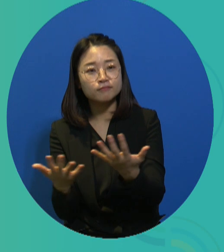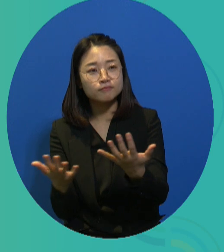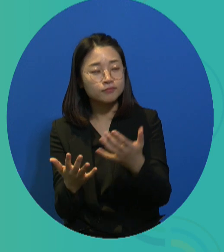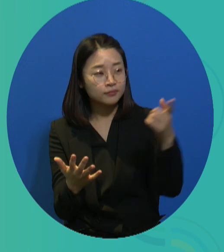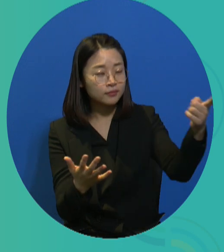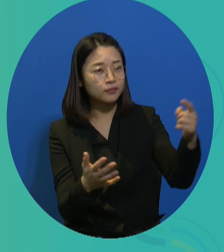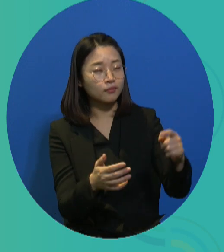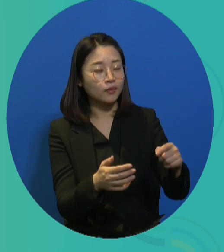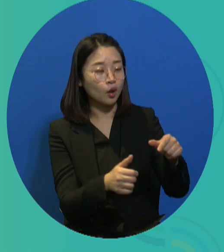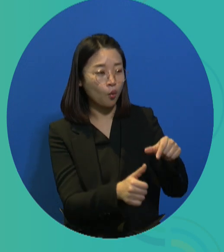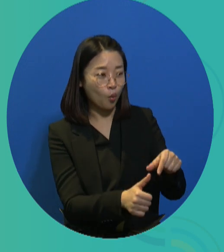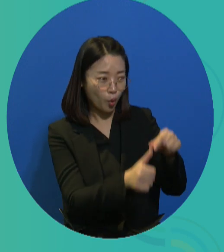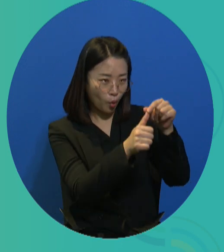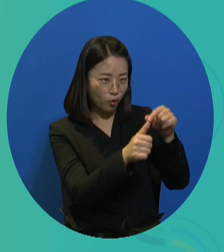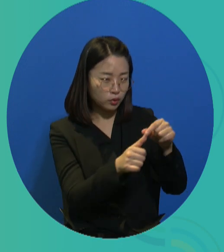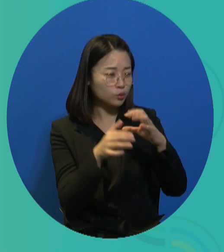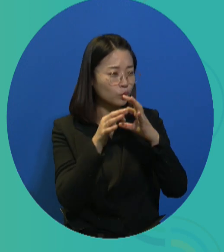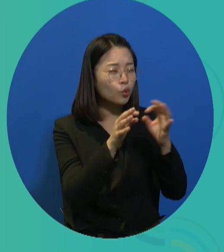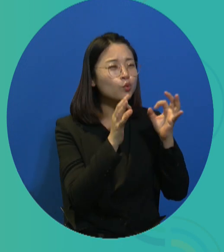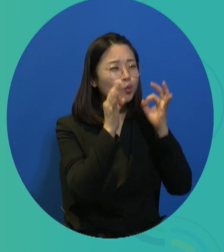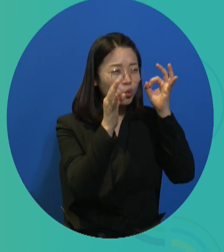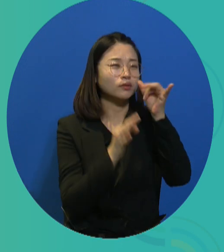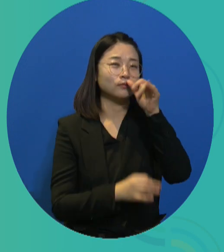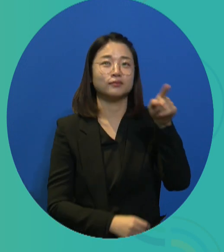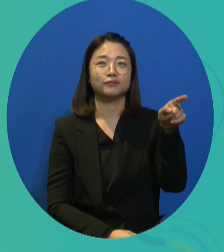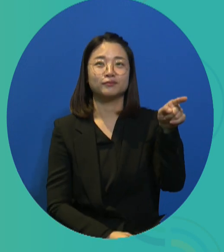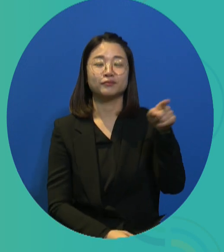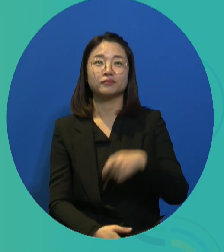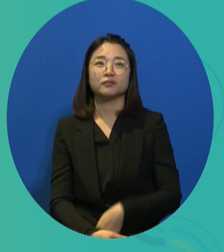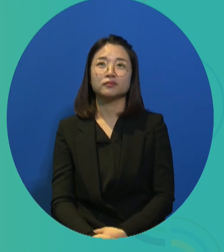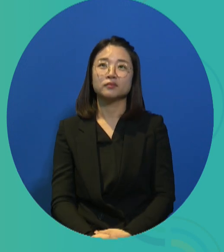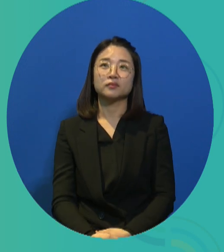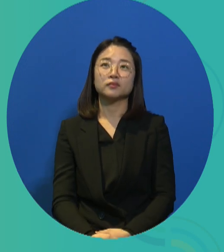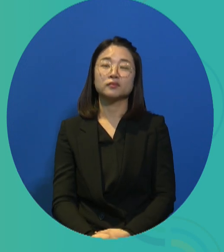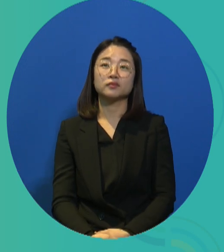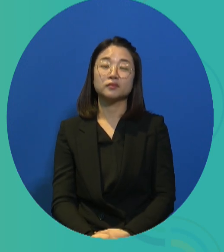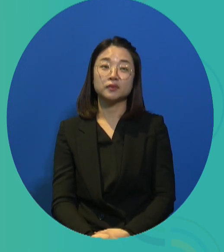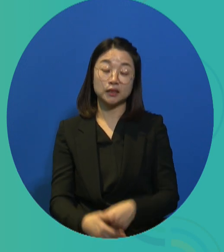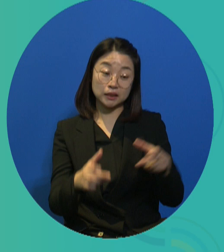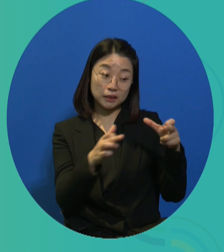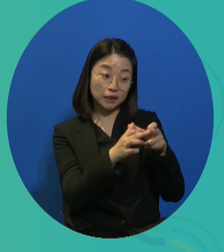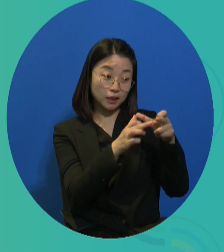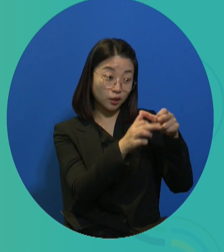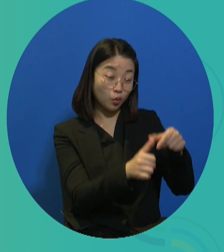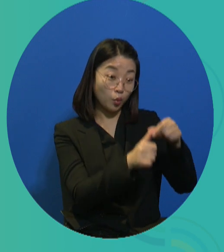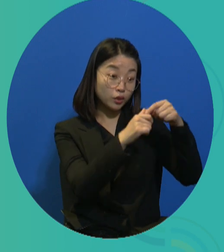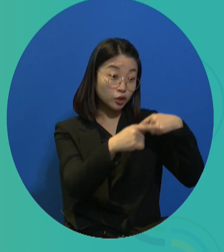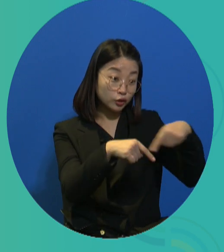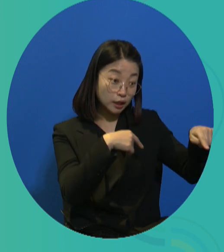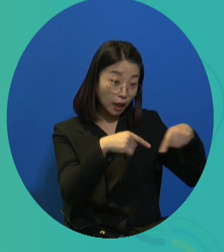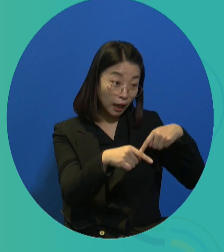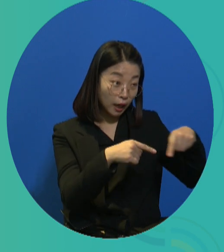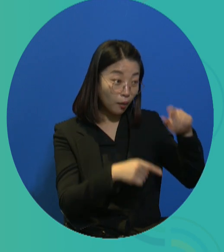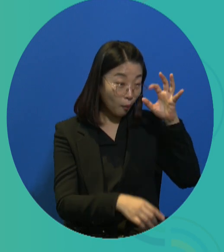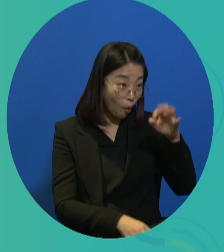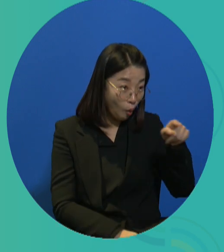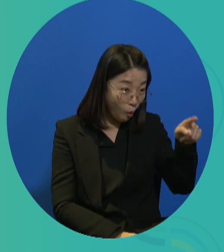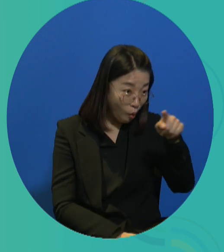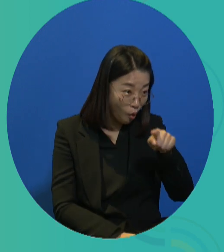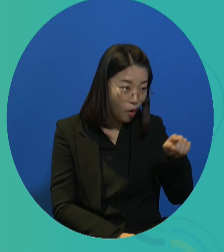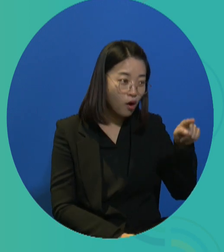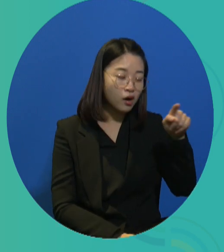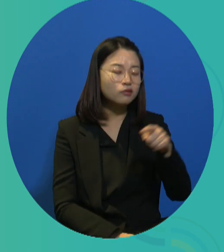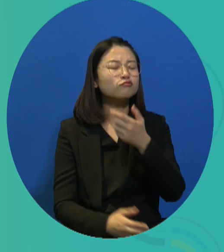eliminate any barriers or discriminations based on disability and to encourage